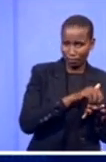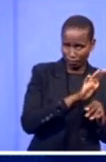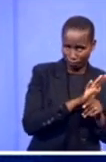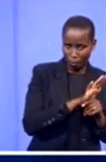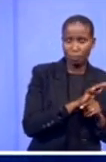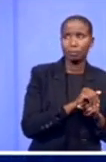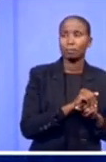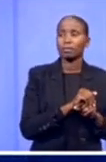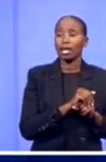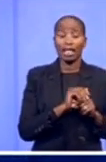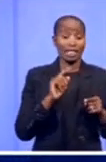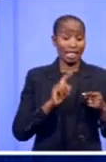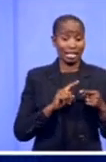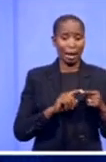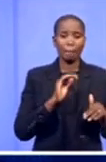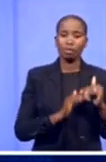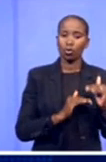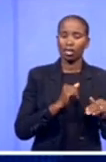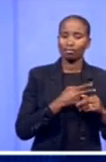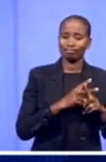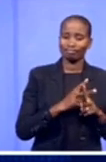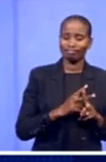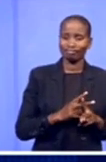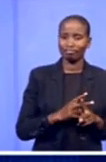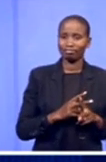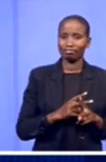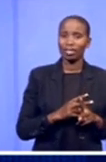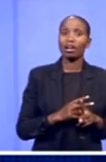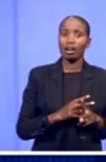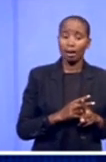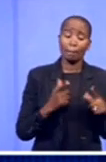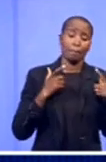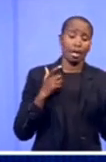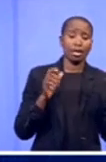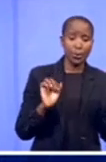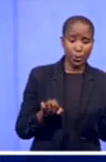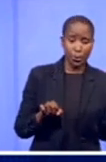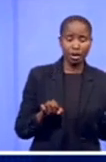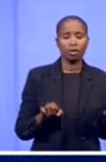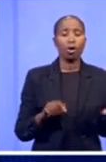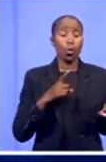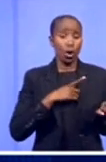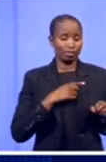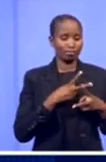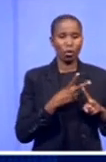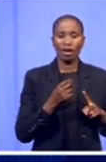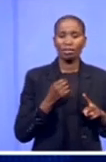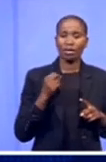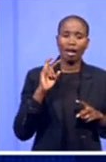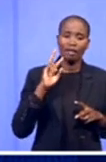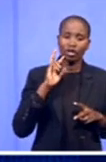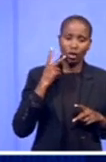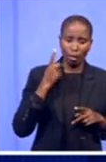plants in the Southern Hemisphere. It produces packaged vegetables, packaged products for the major